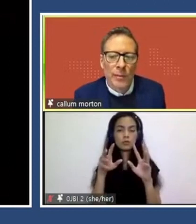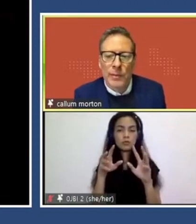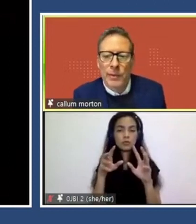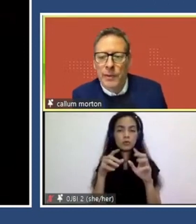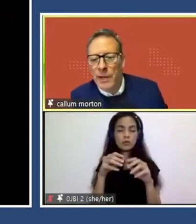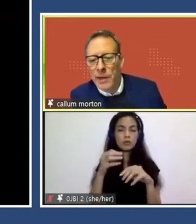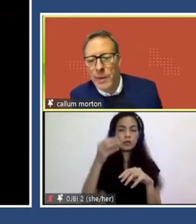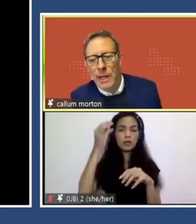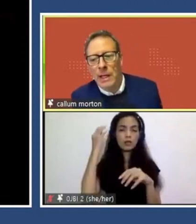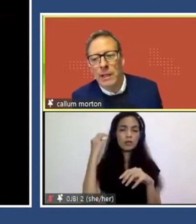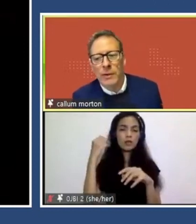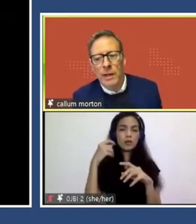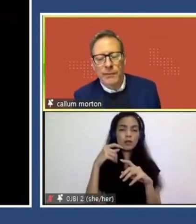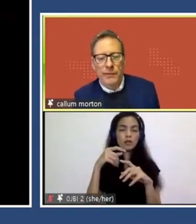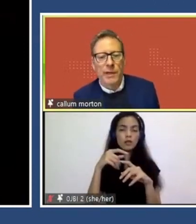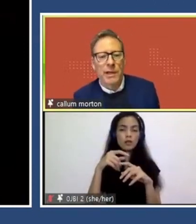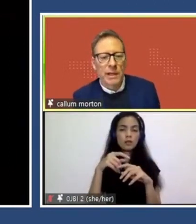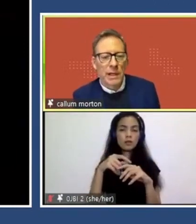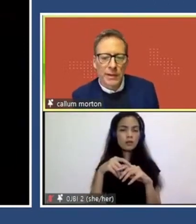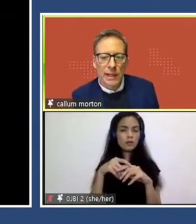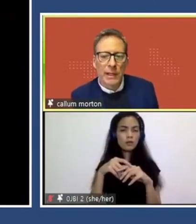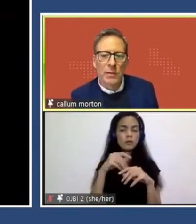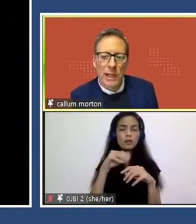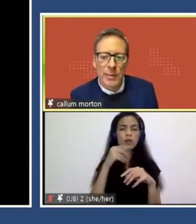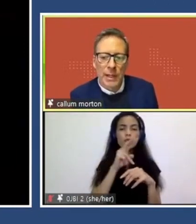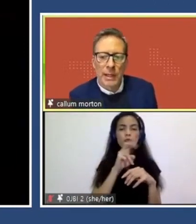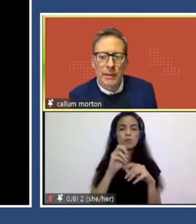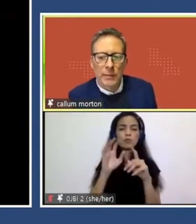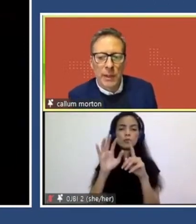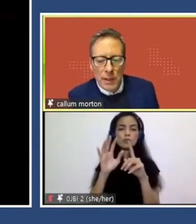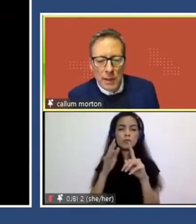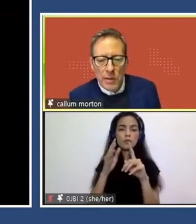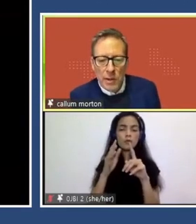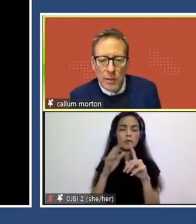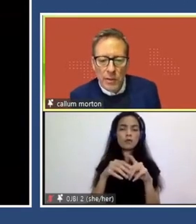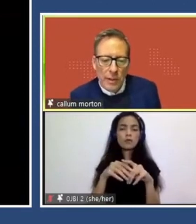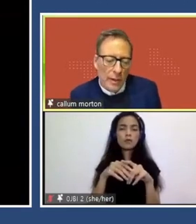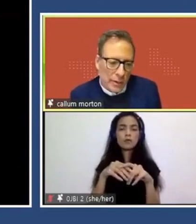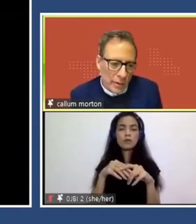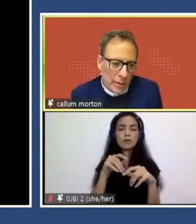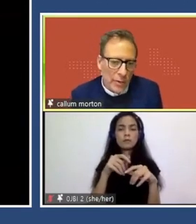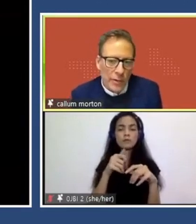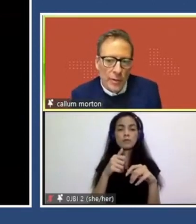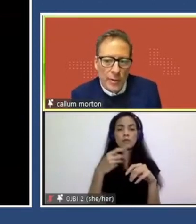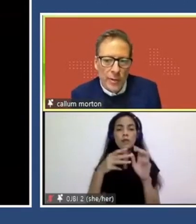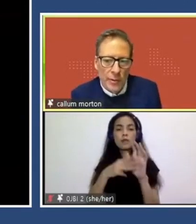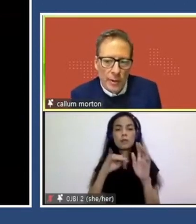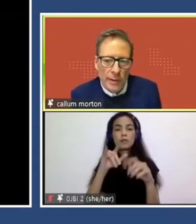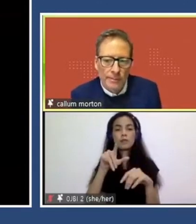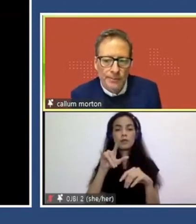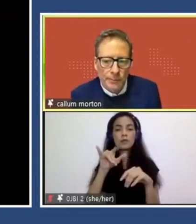a work from the Venice Biennale in 2015 in the Arsenale called Labour Garden. So she calls it a social